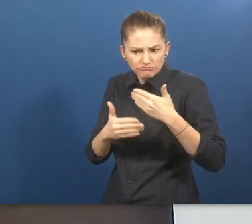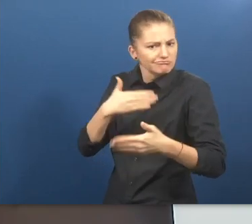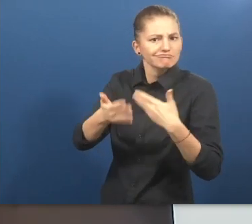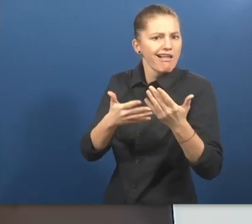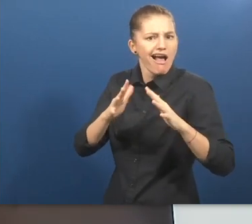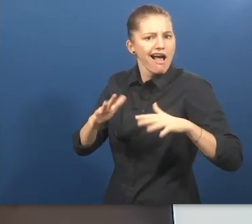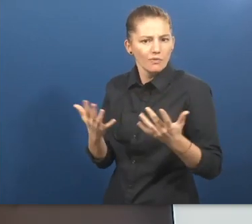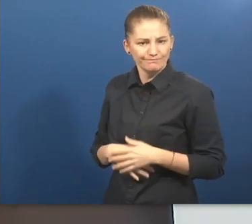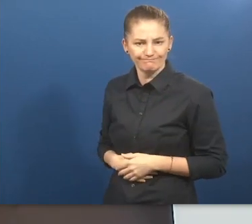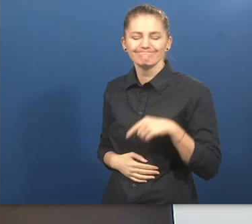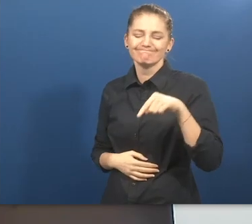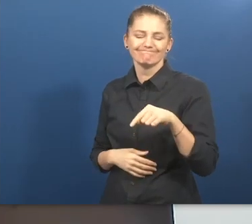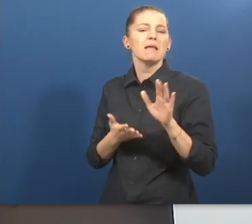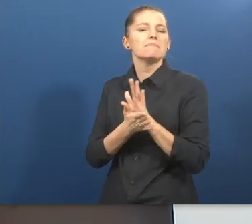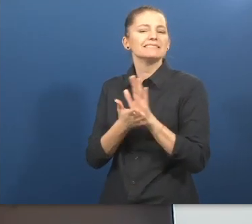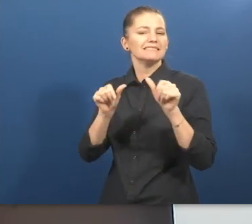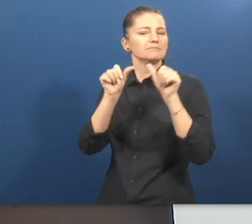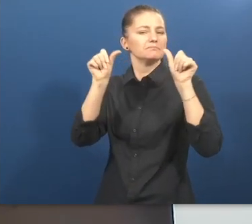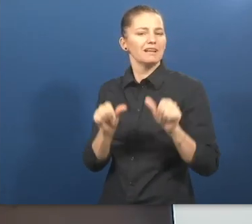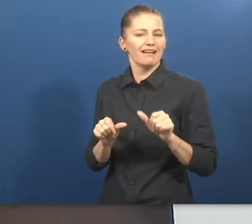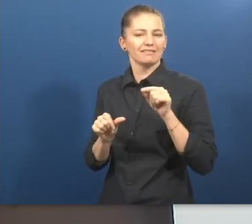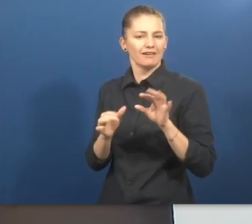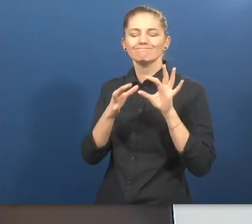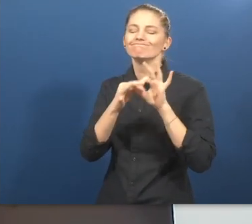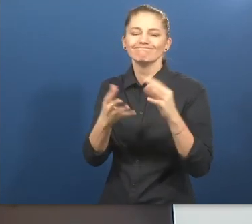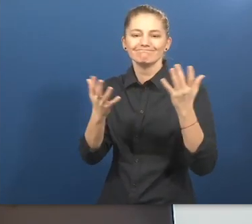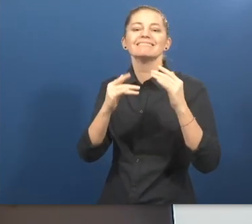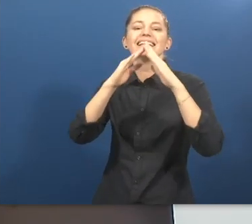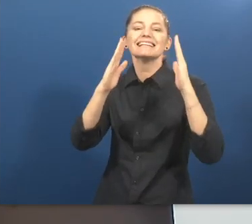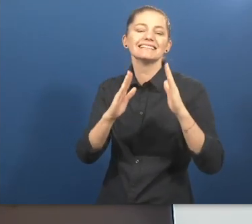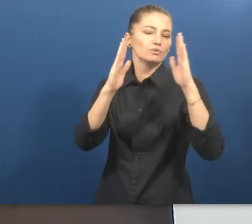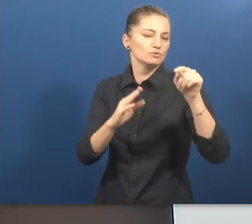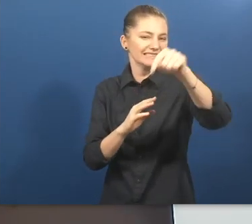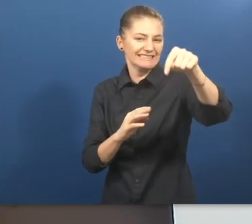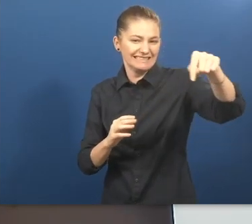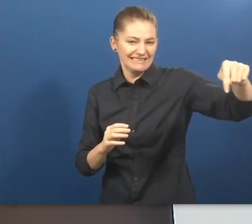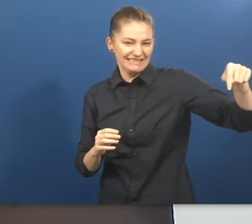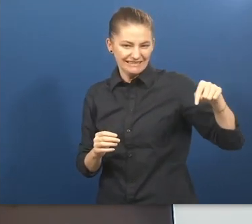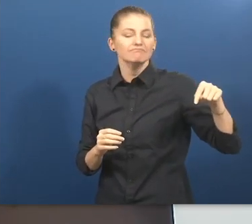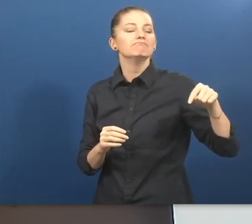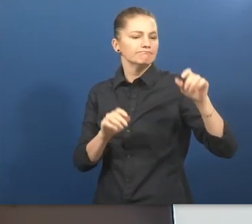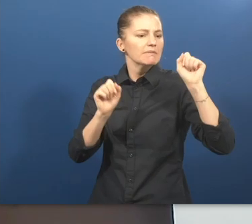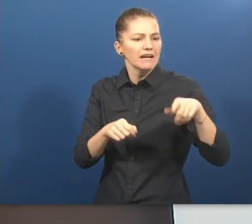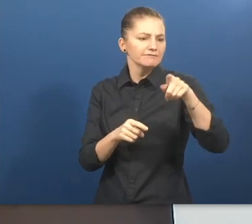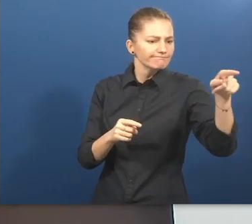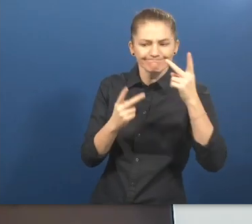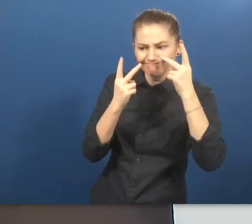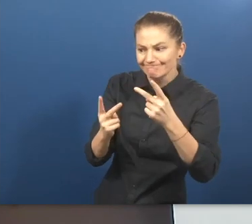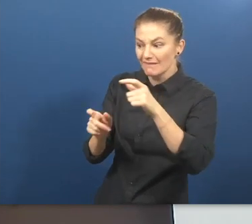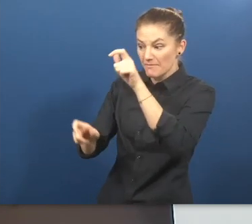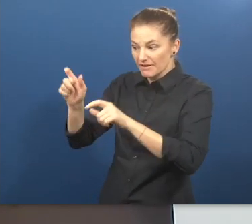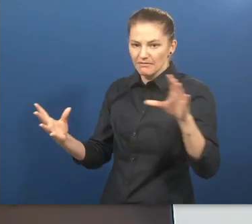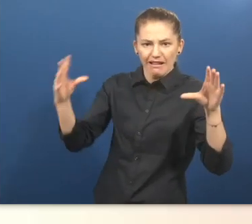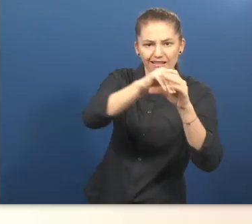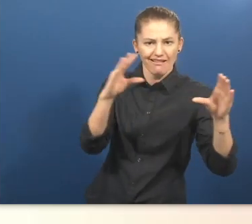Visor's business model is mainly based on many industries that have to attend and manage inclusion. Among these, can mention